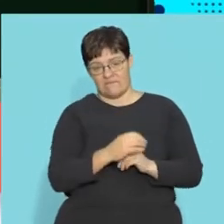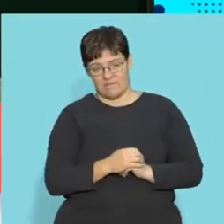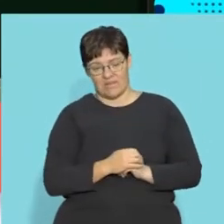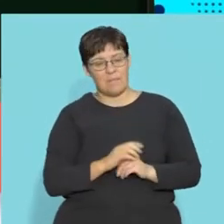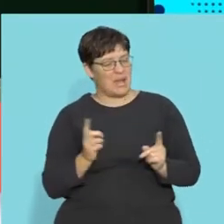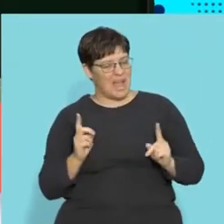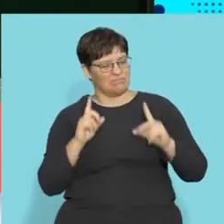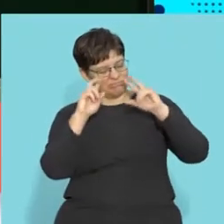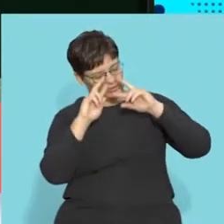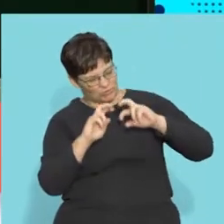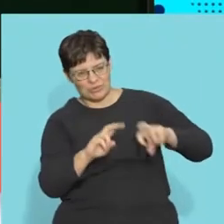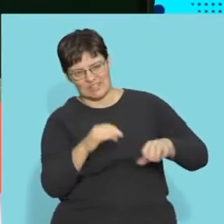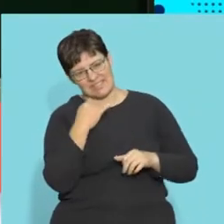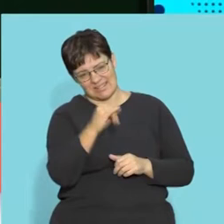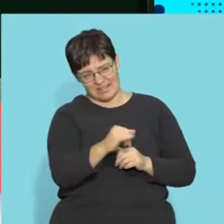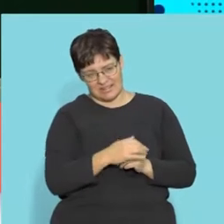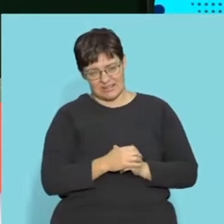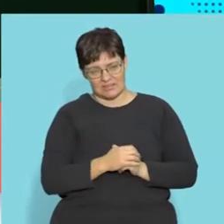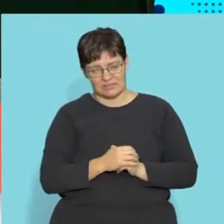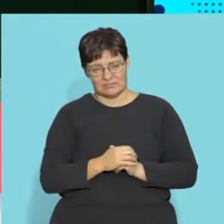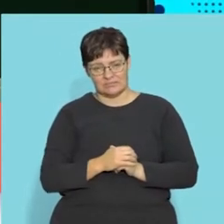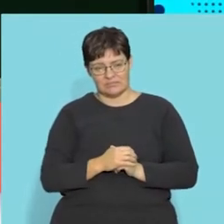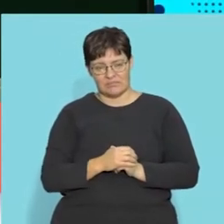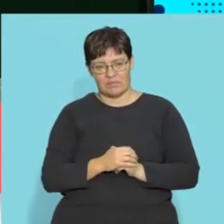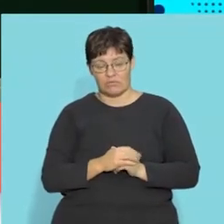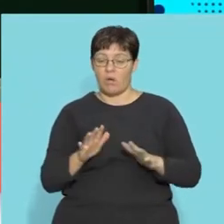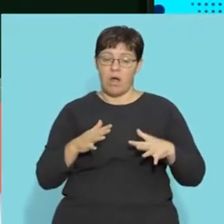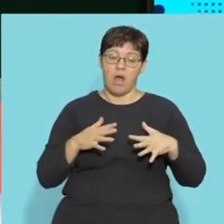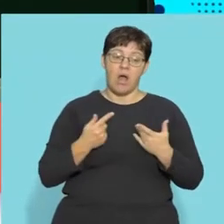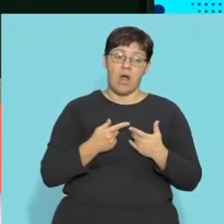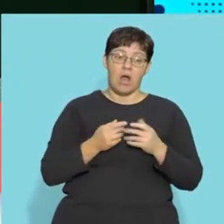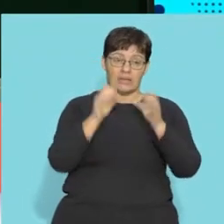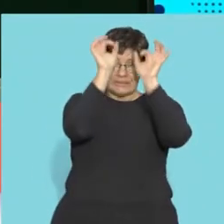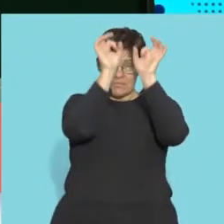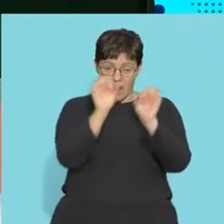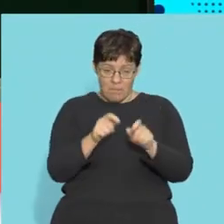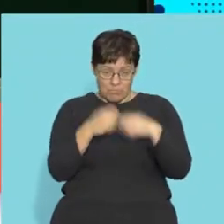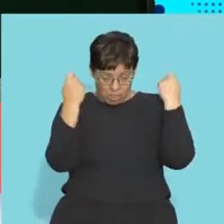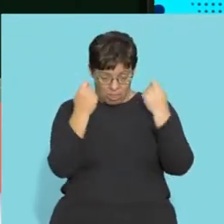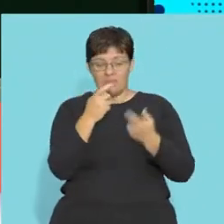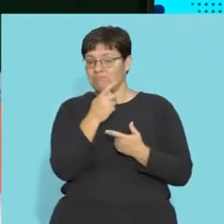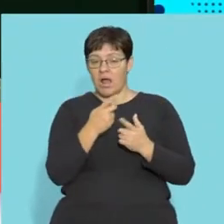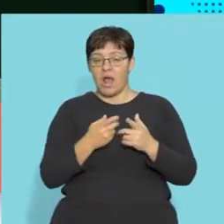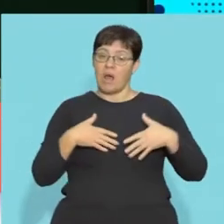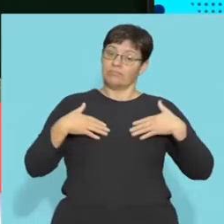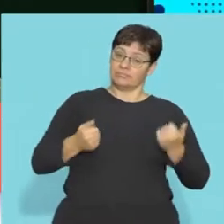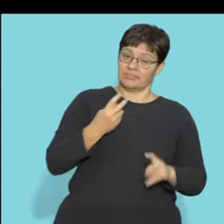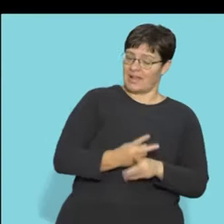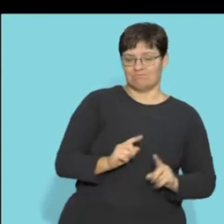this. But it's still in research phase. And, you know, so there's no cure when your spinal cord is broken.